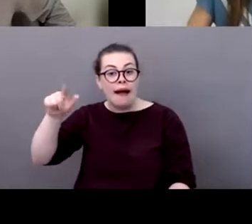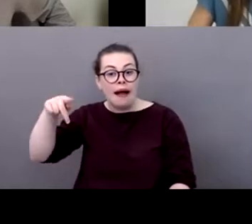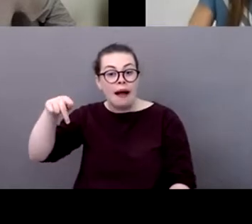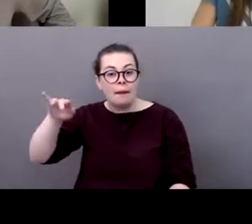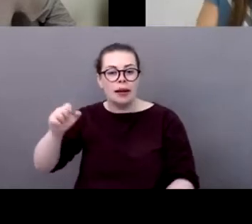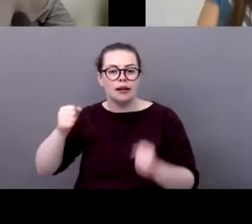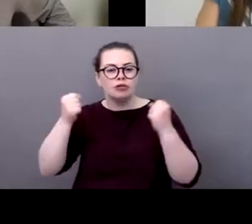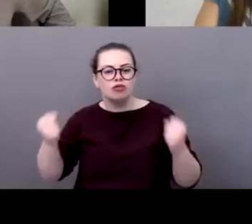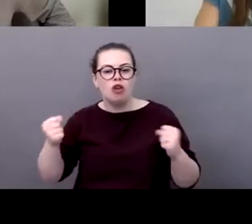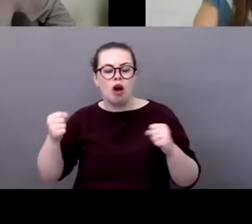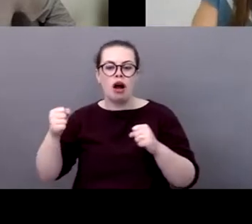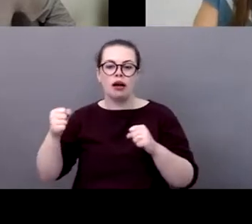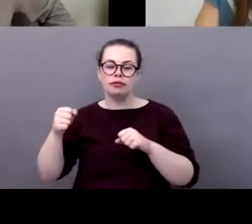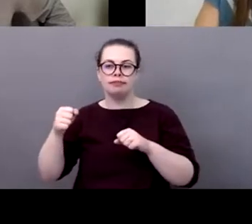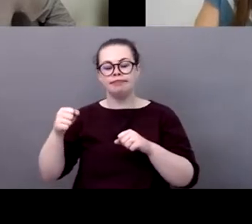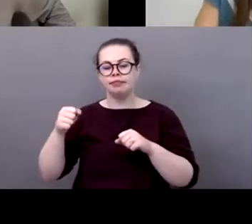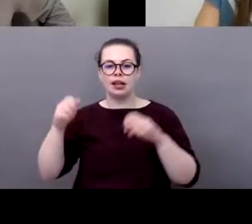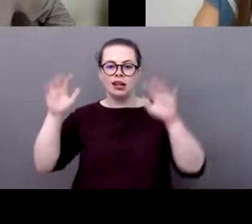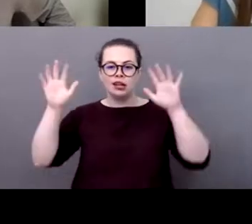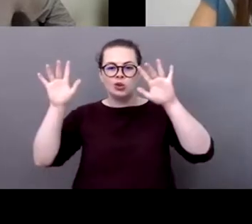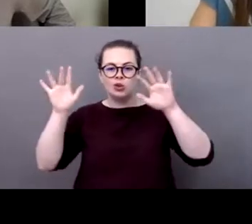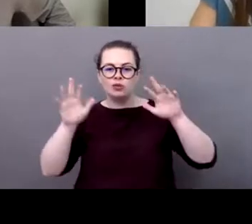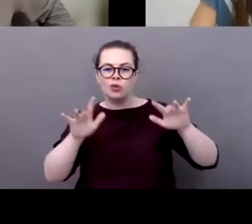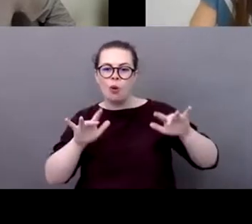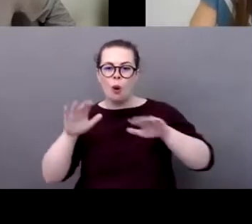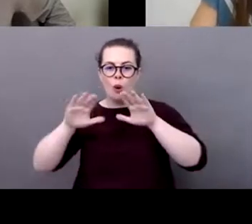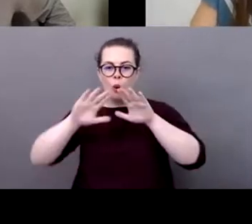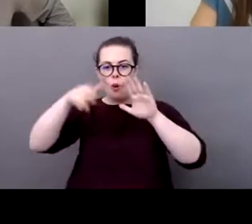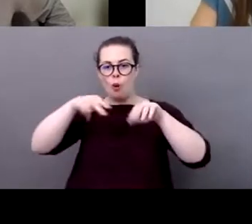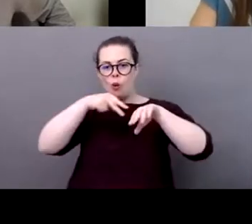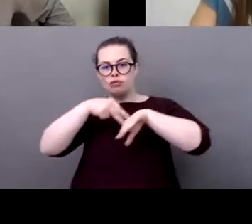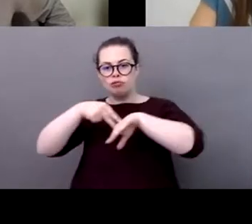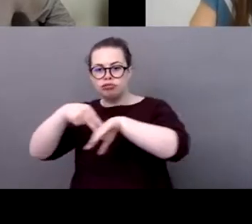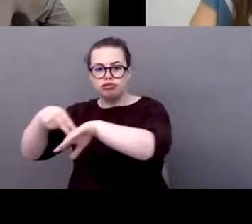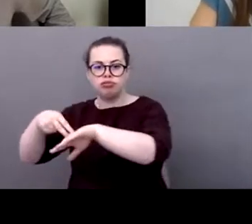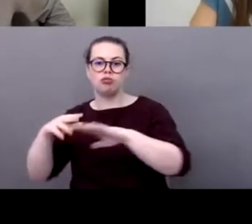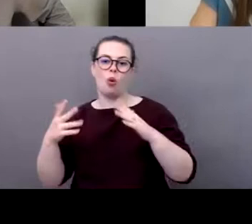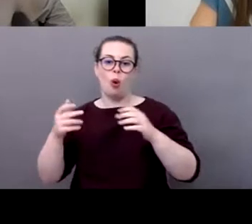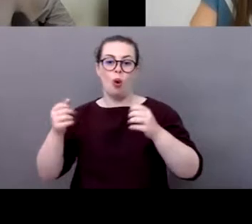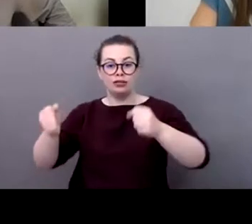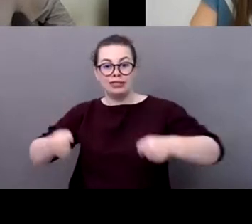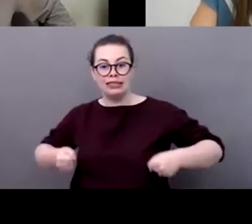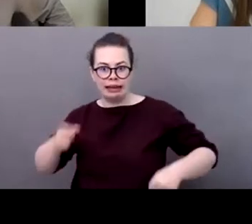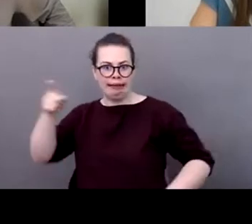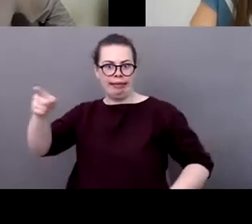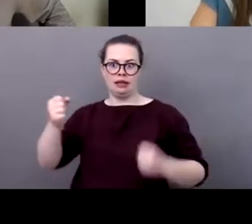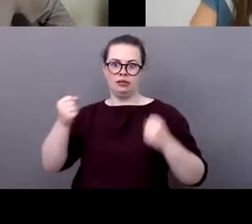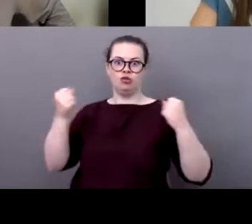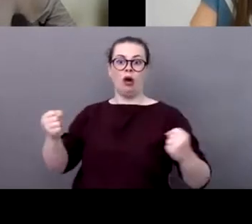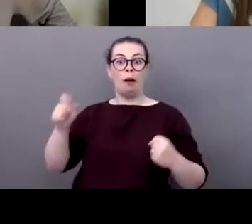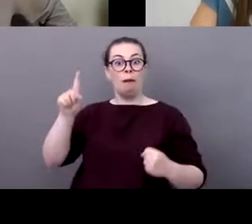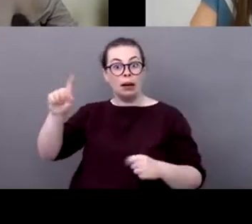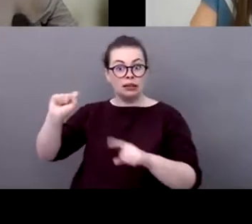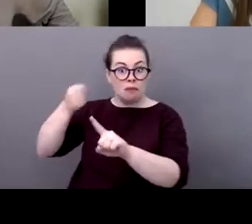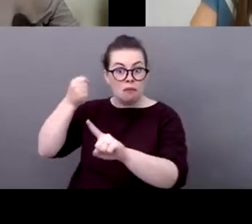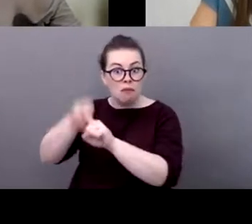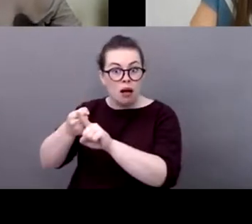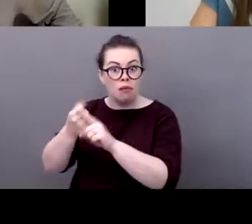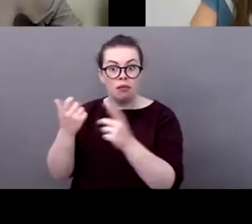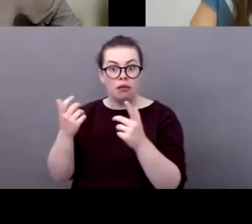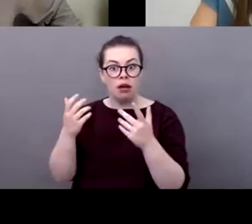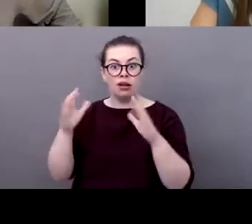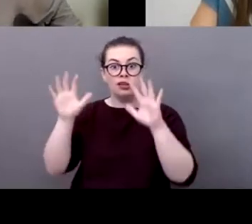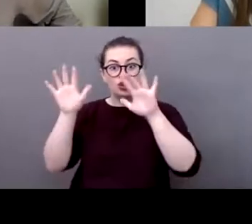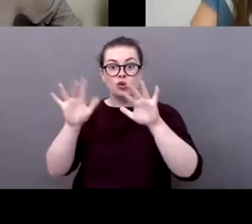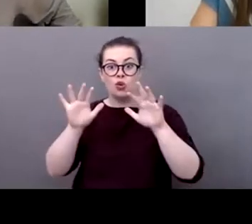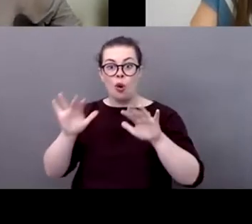i mean rika i think uh rika rakic tomorrow will present like the the part with the international biathlon union on the star